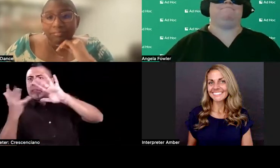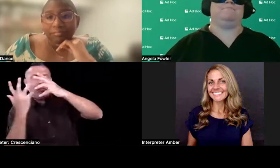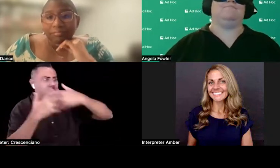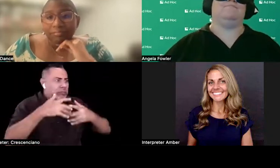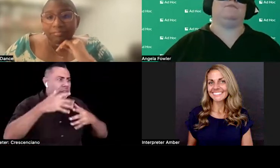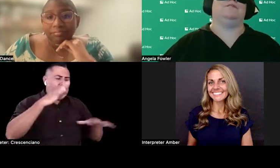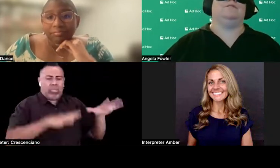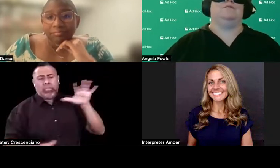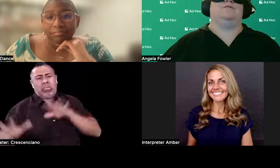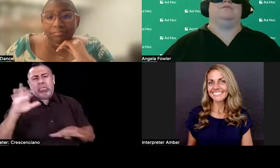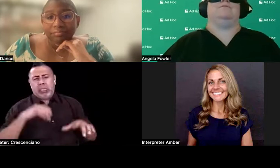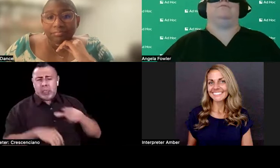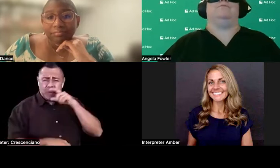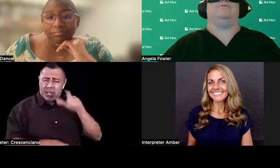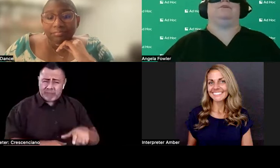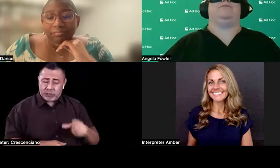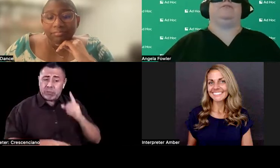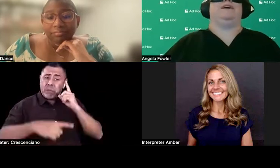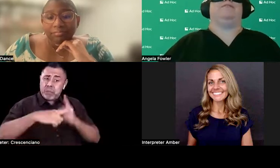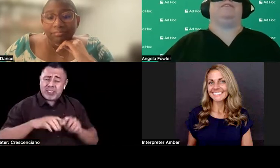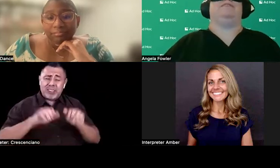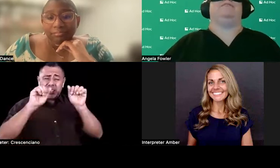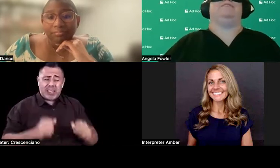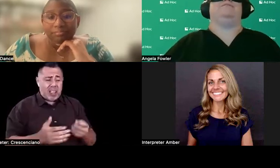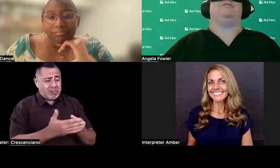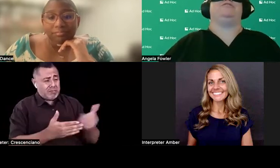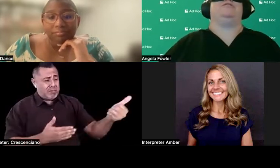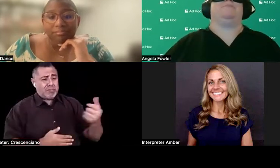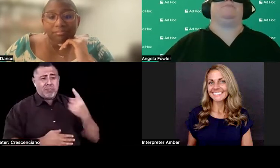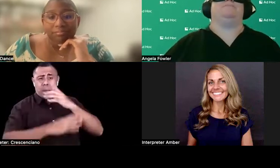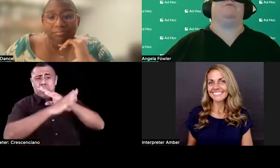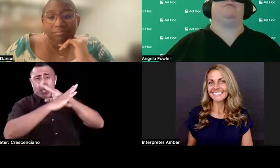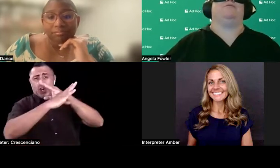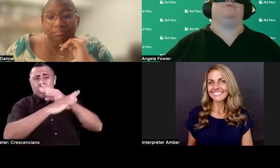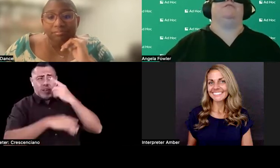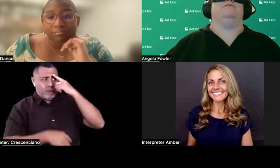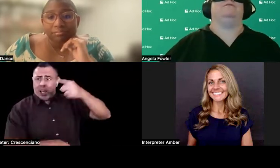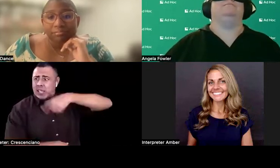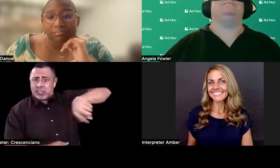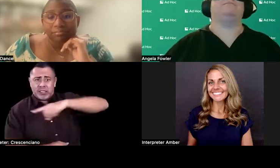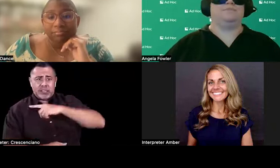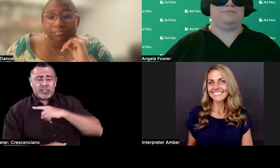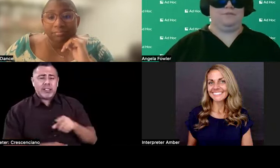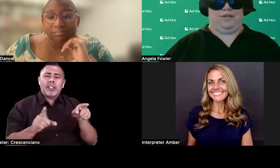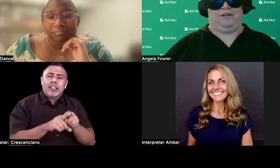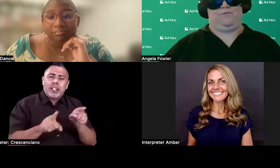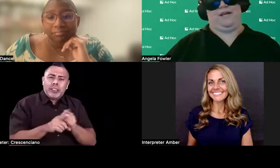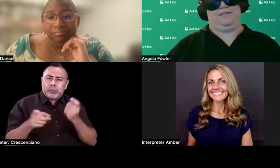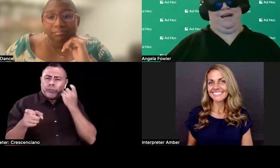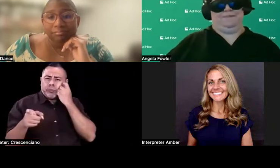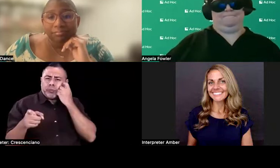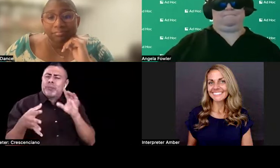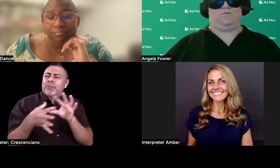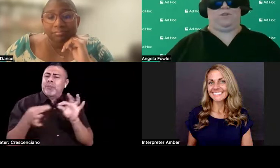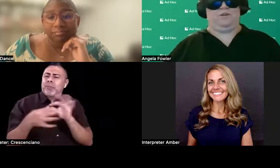be, would be torn down. And, you know, you mentioned proving yourself in a